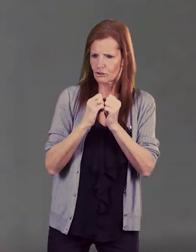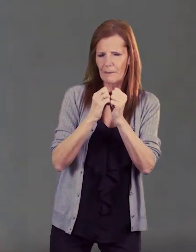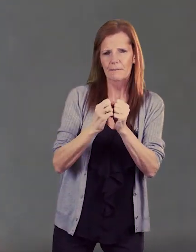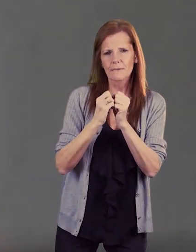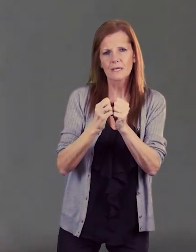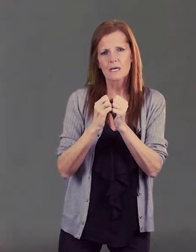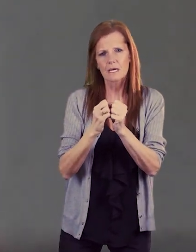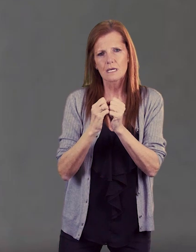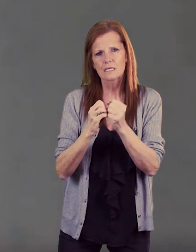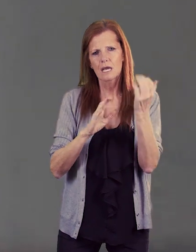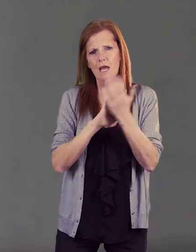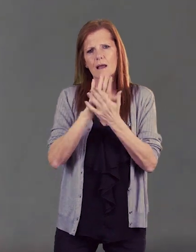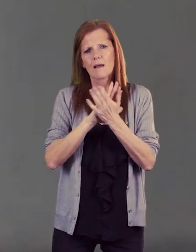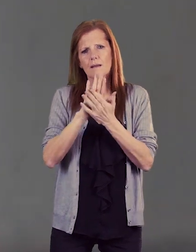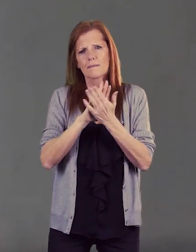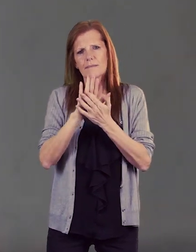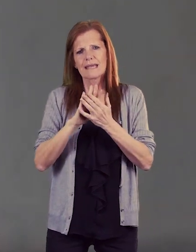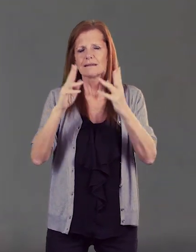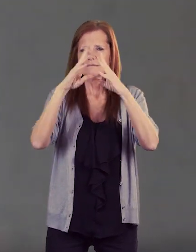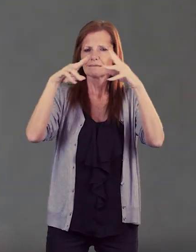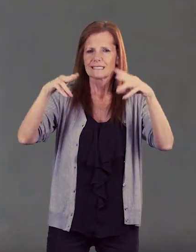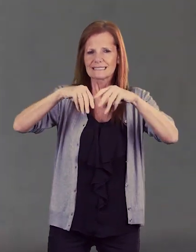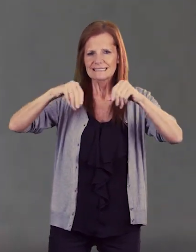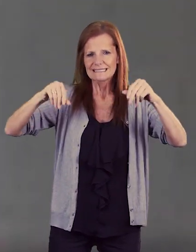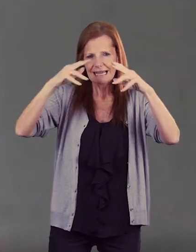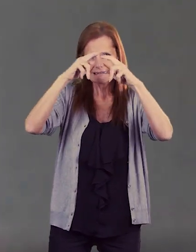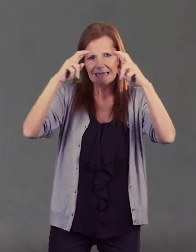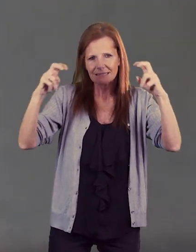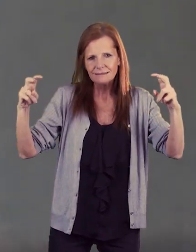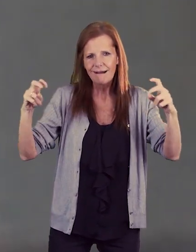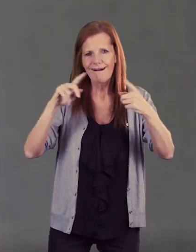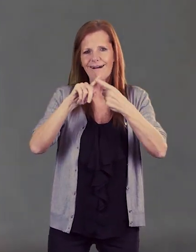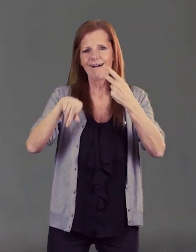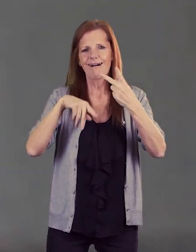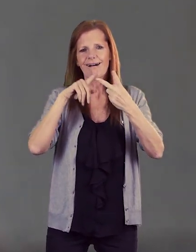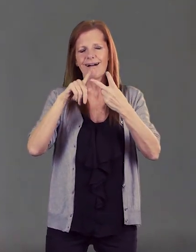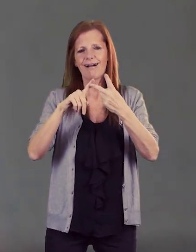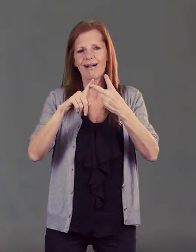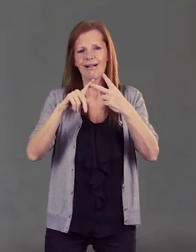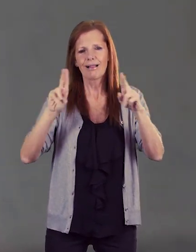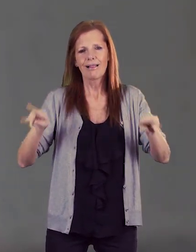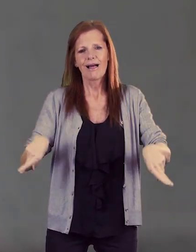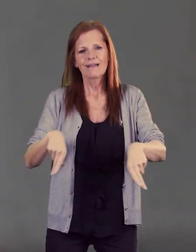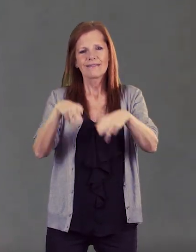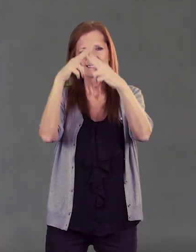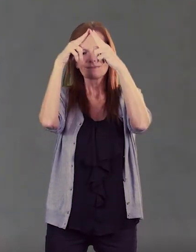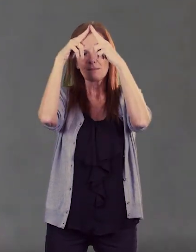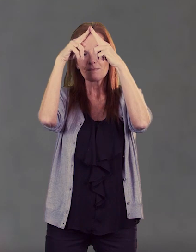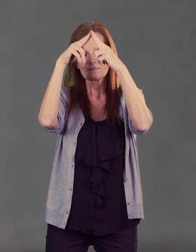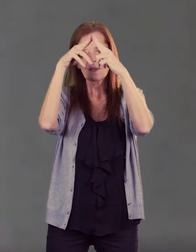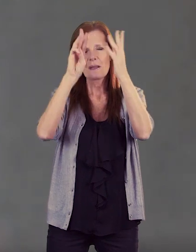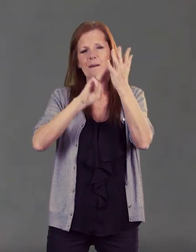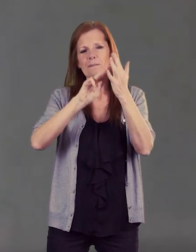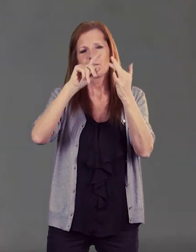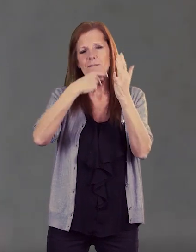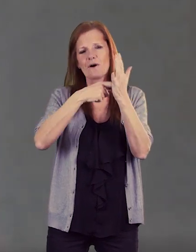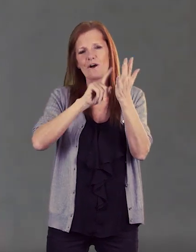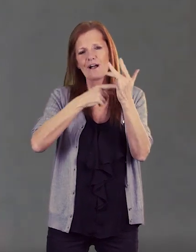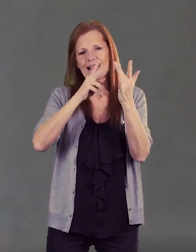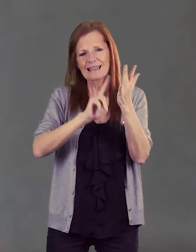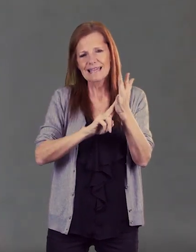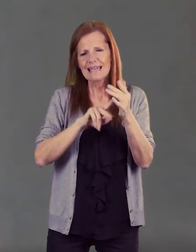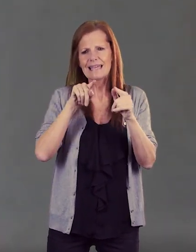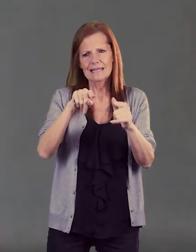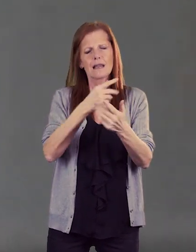it so we've got quite um we've got sandcastle we've got um Merlin with the tower and they